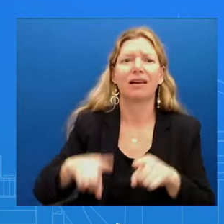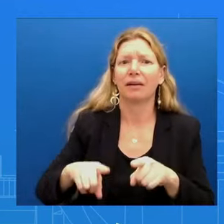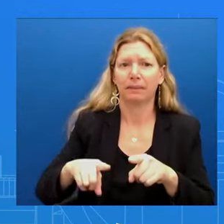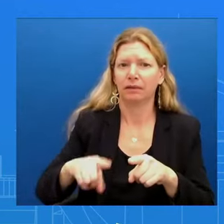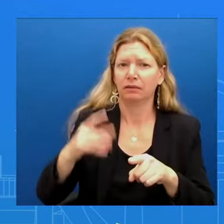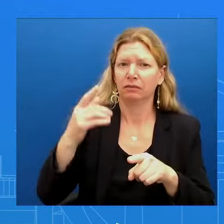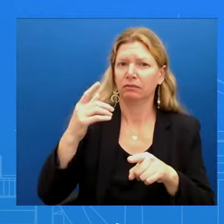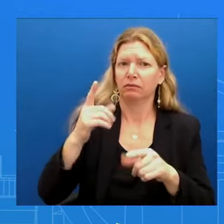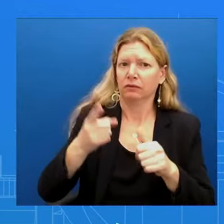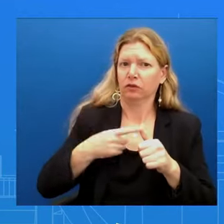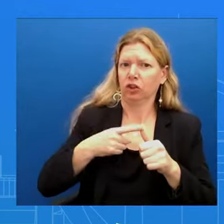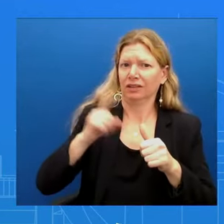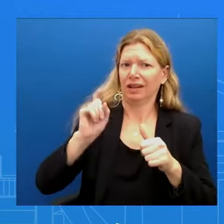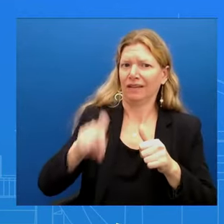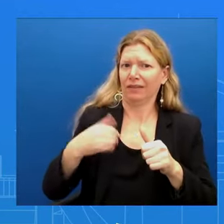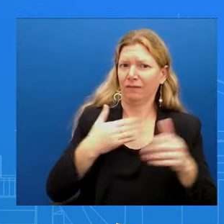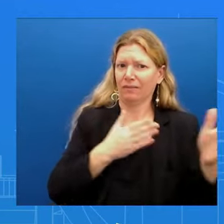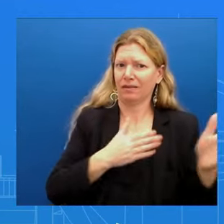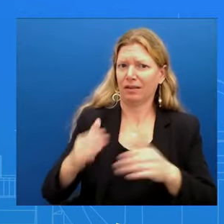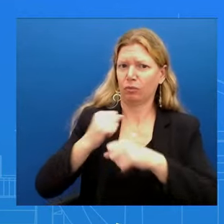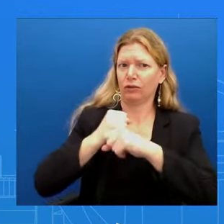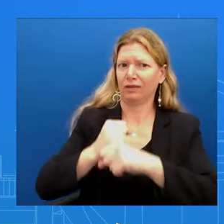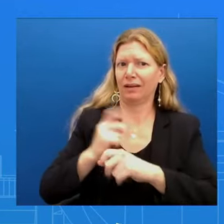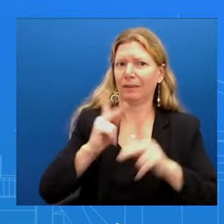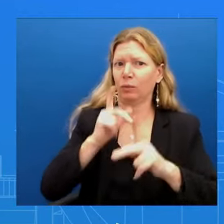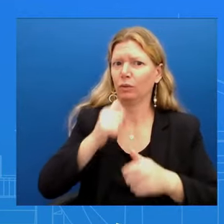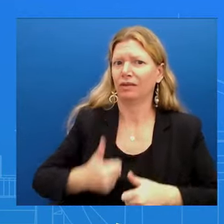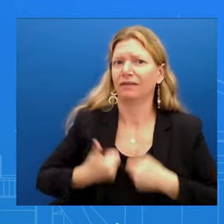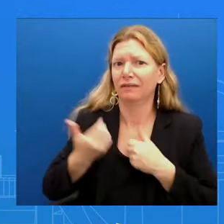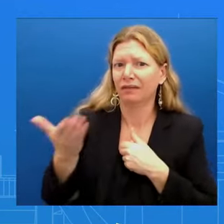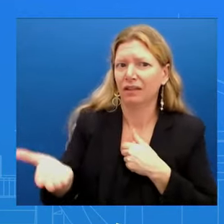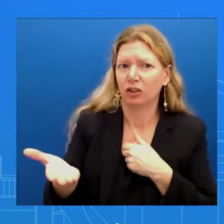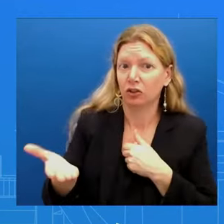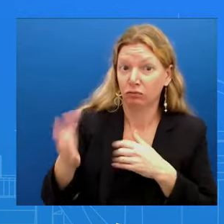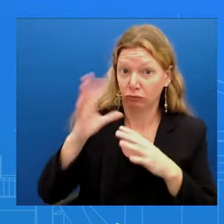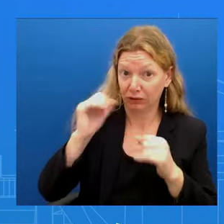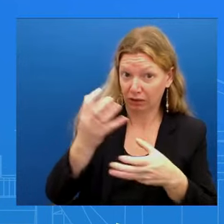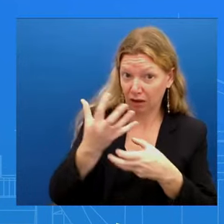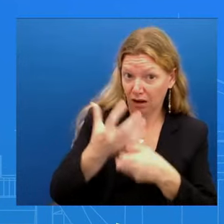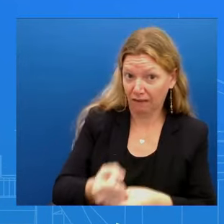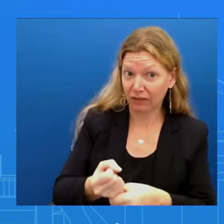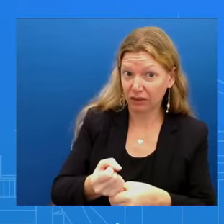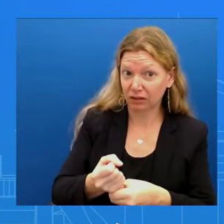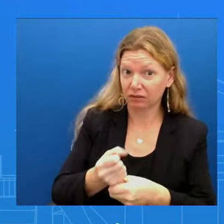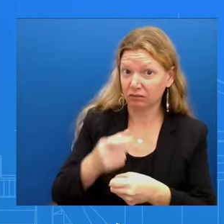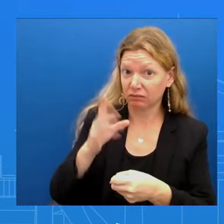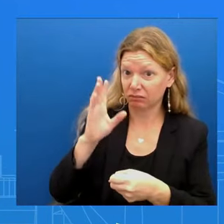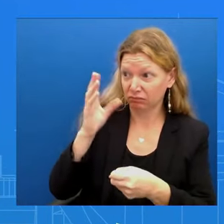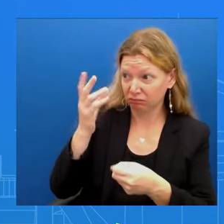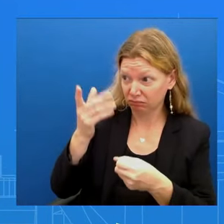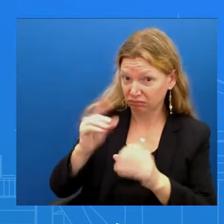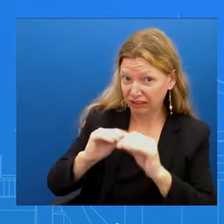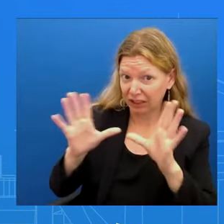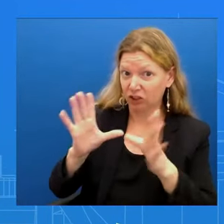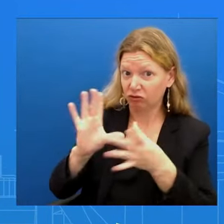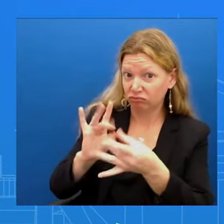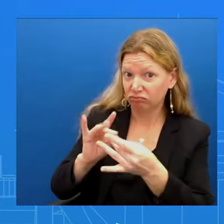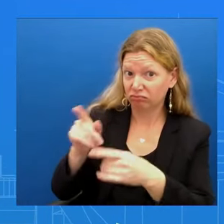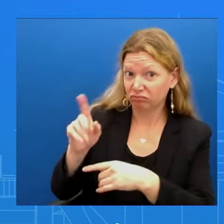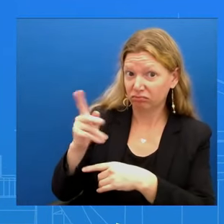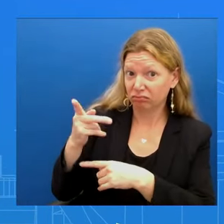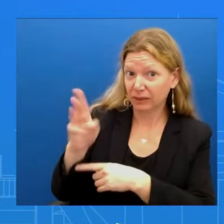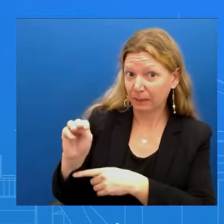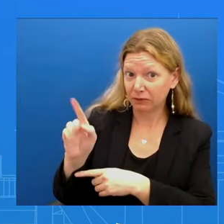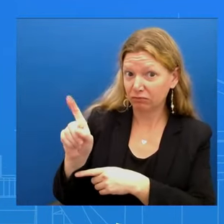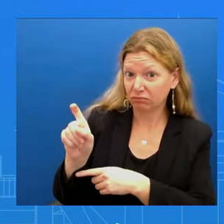civilians supposed to go? So much of the infrastructure has already been destroyed in Gaza He's confident that the Israeli counterparts understand our concerns We've